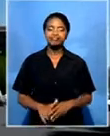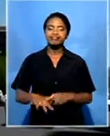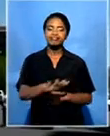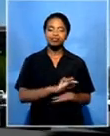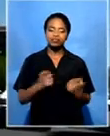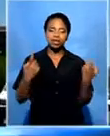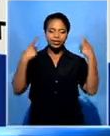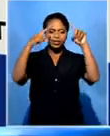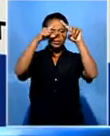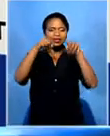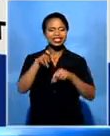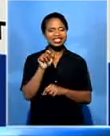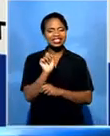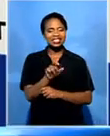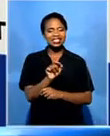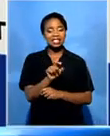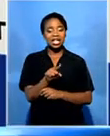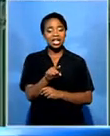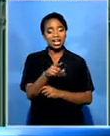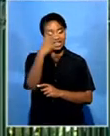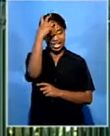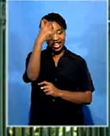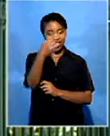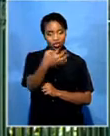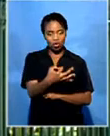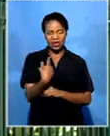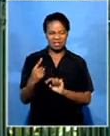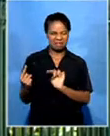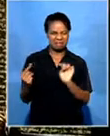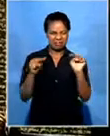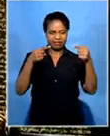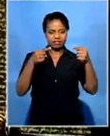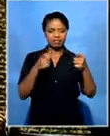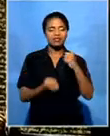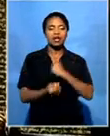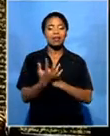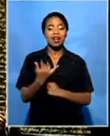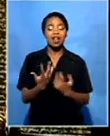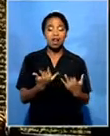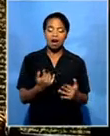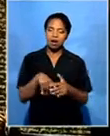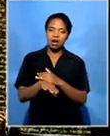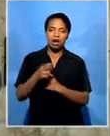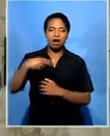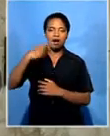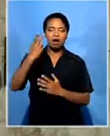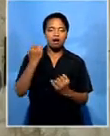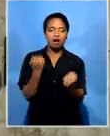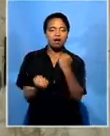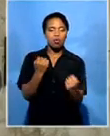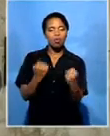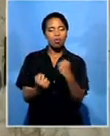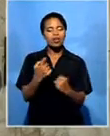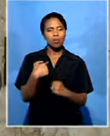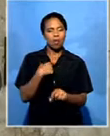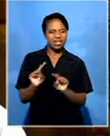Lesotho's Attorney General and King Letia III are on a collision course and now the High Court will be the final arbiter in the